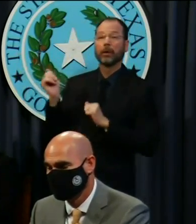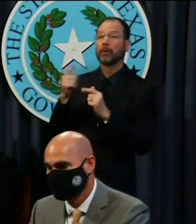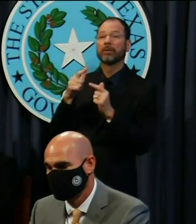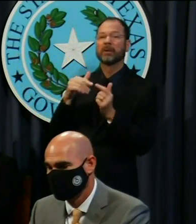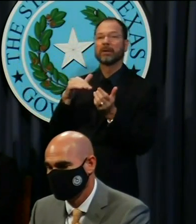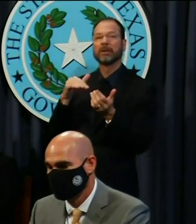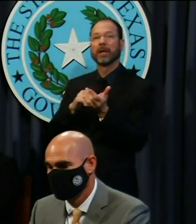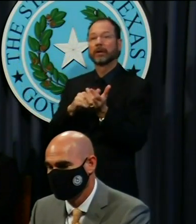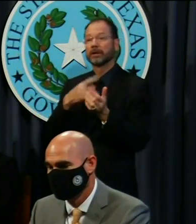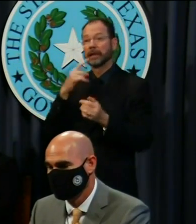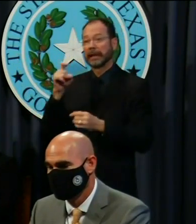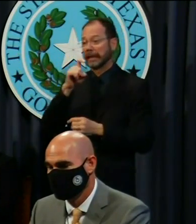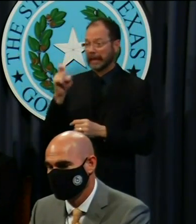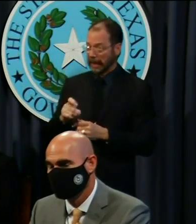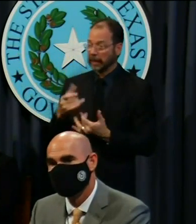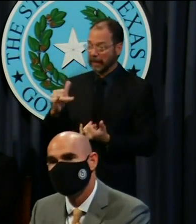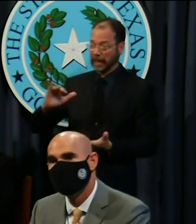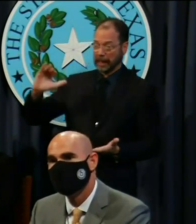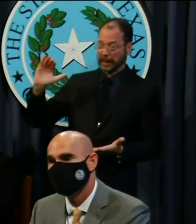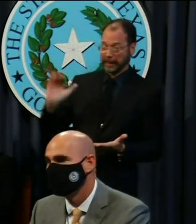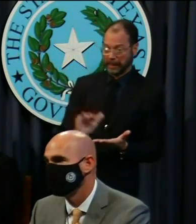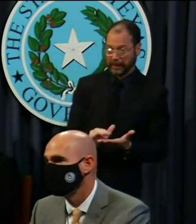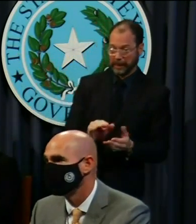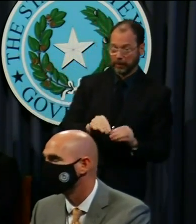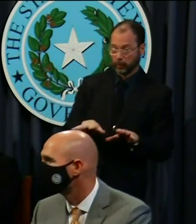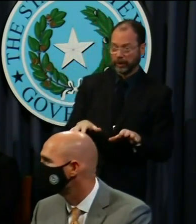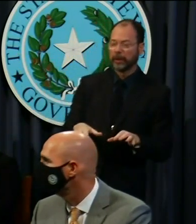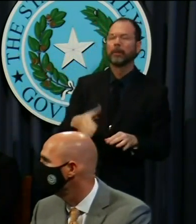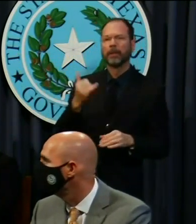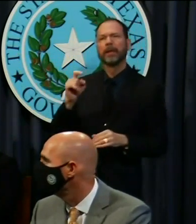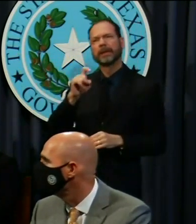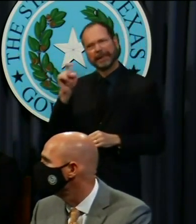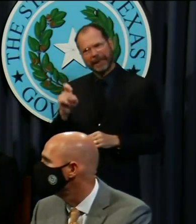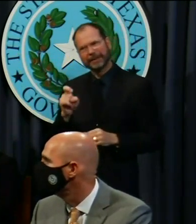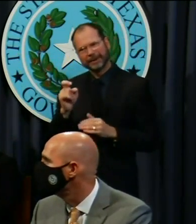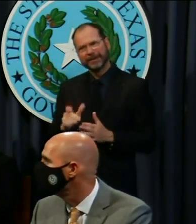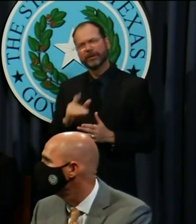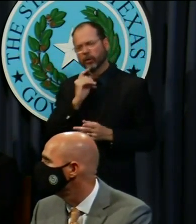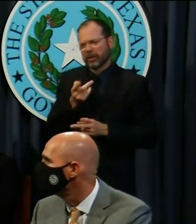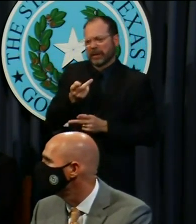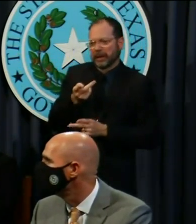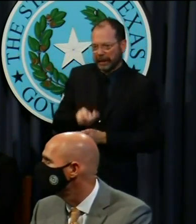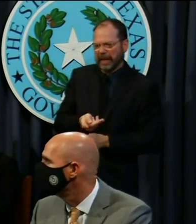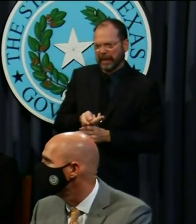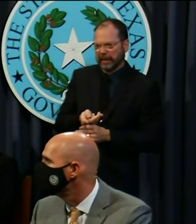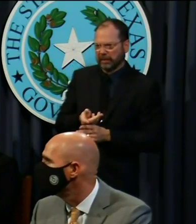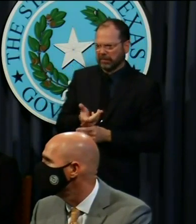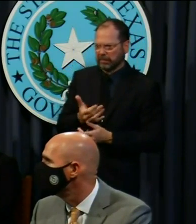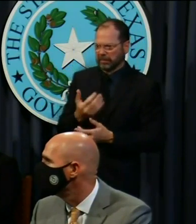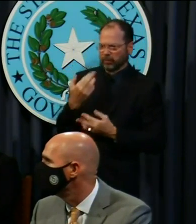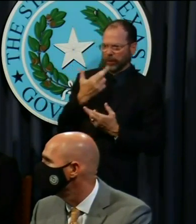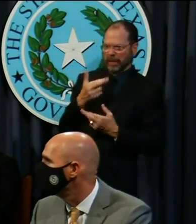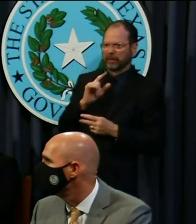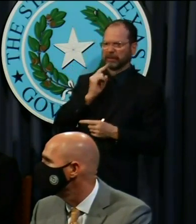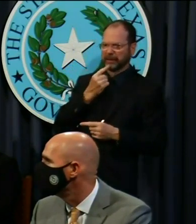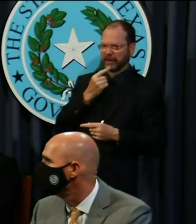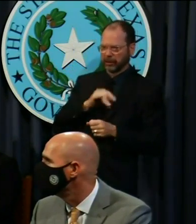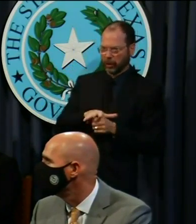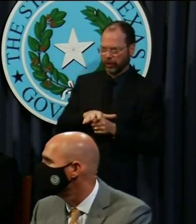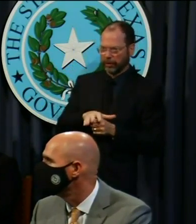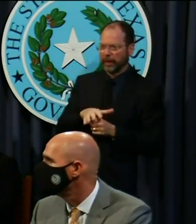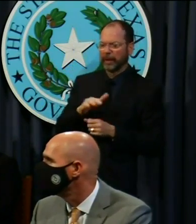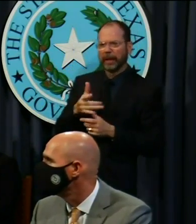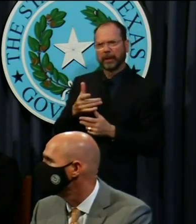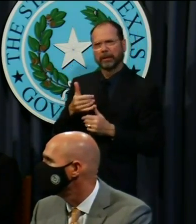said that Texas is on a downtrend is because Texans are taking COVID seriously, and they are adopting the